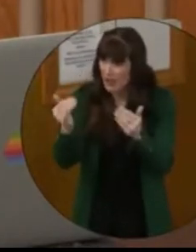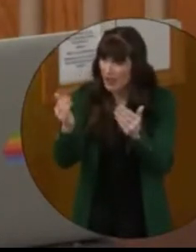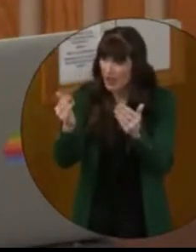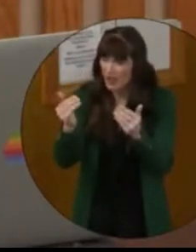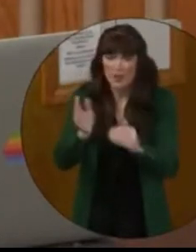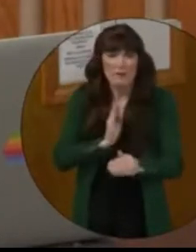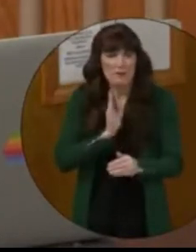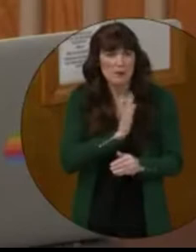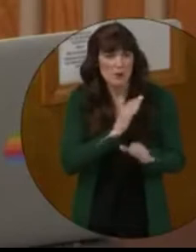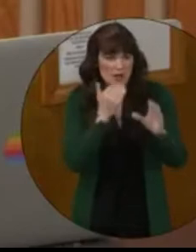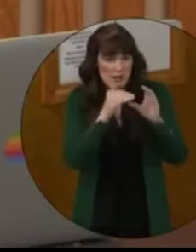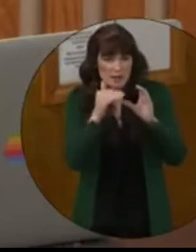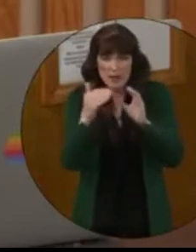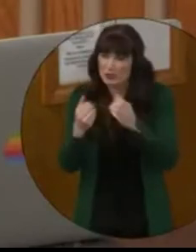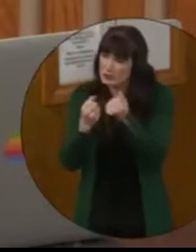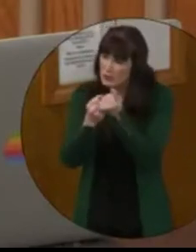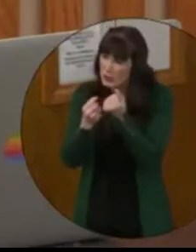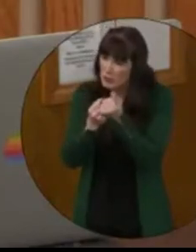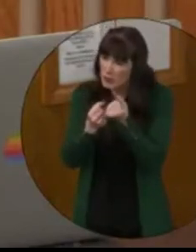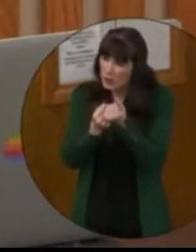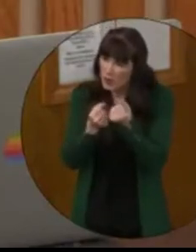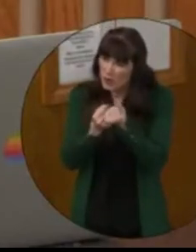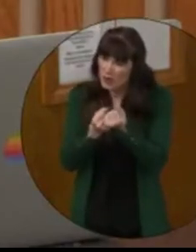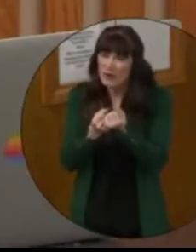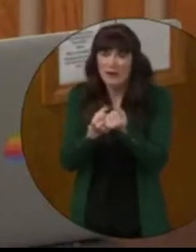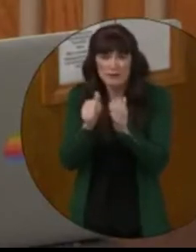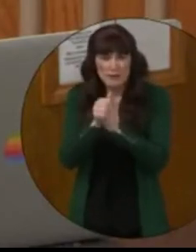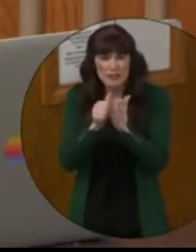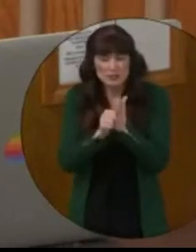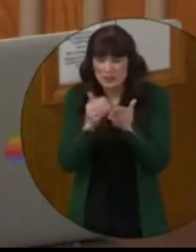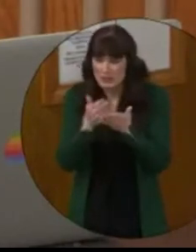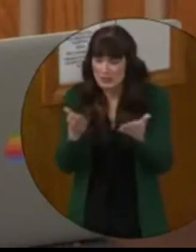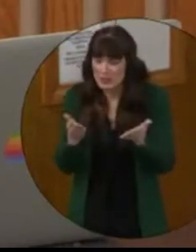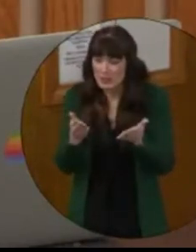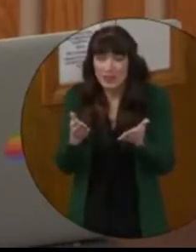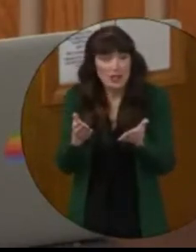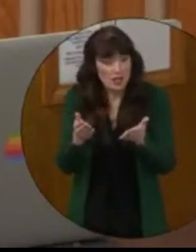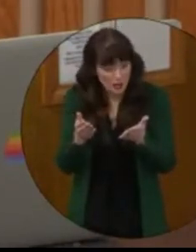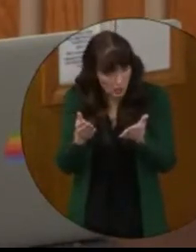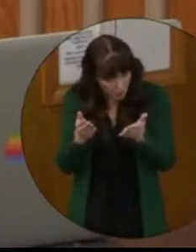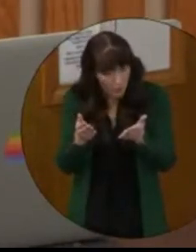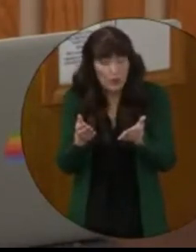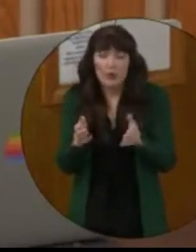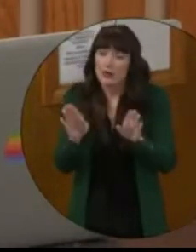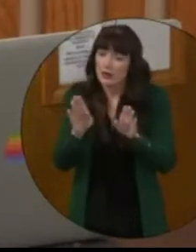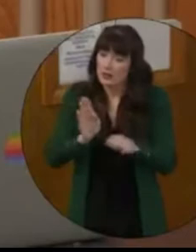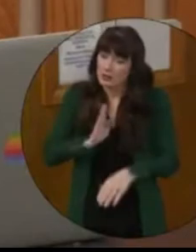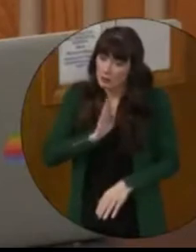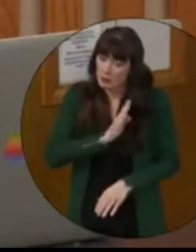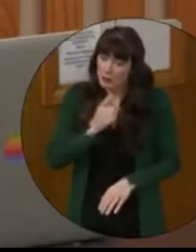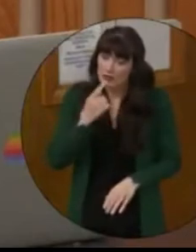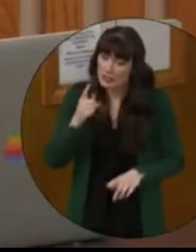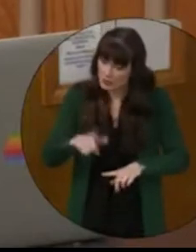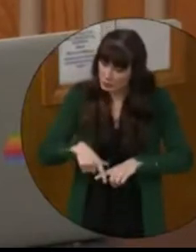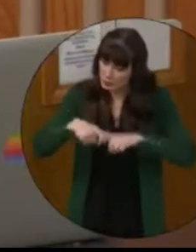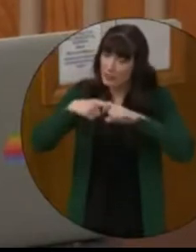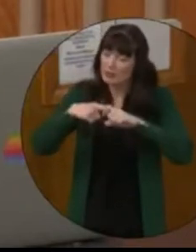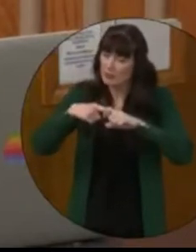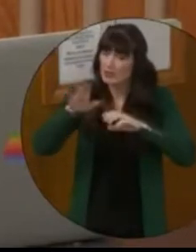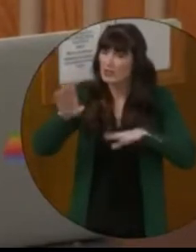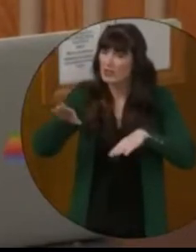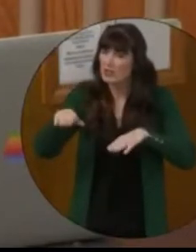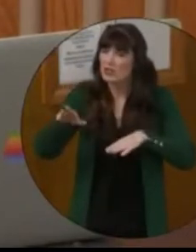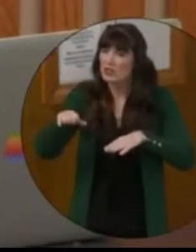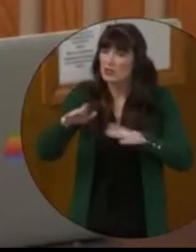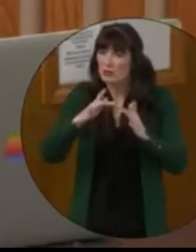board with emails urging support for your item, and when the board suggested tabling it so we could focus on opening schools, you went online and